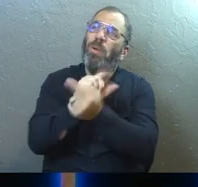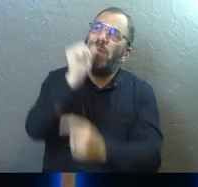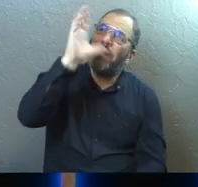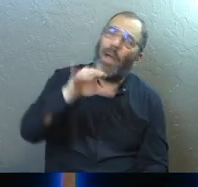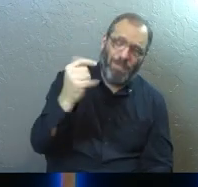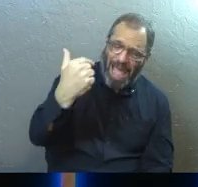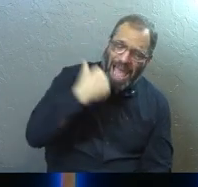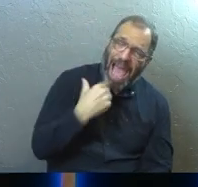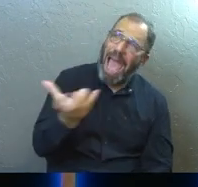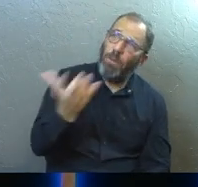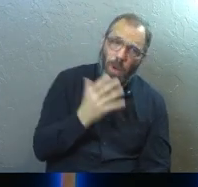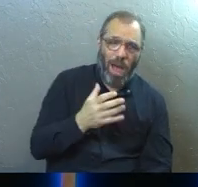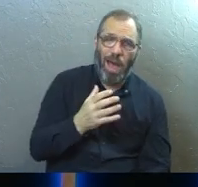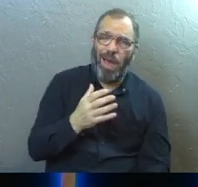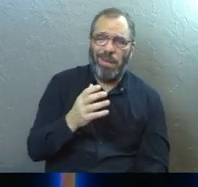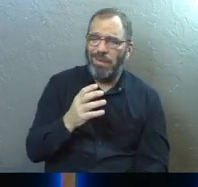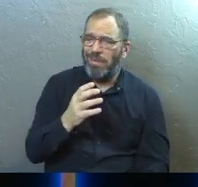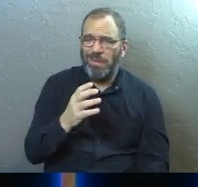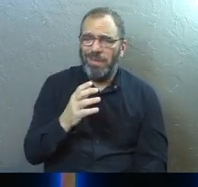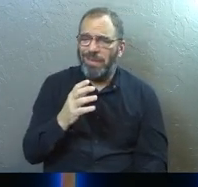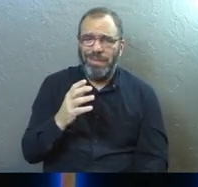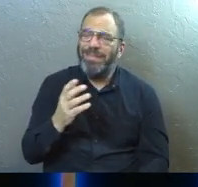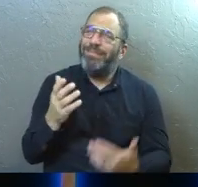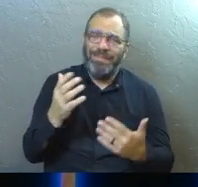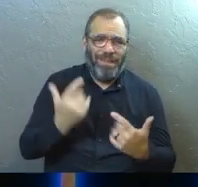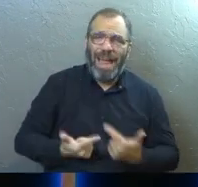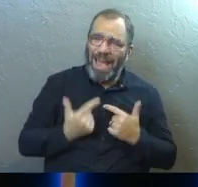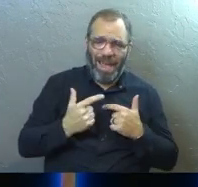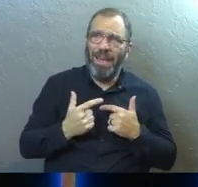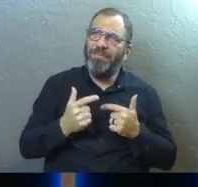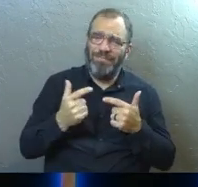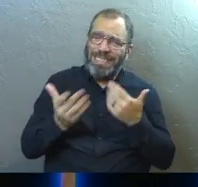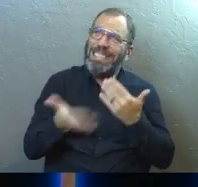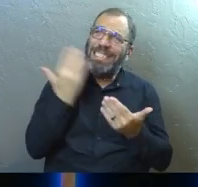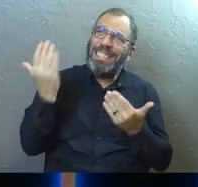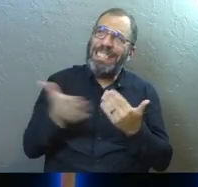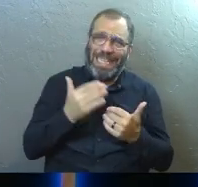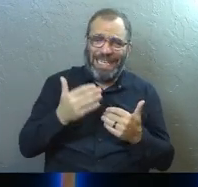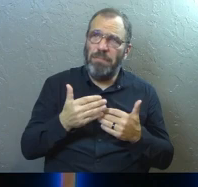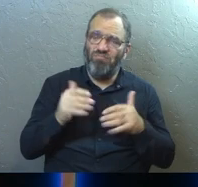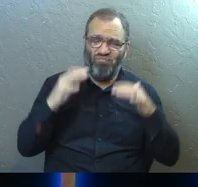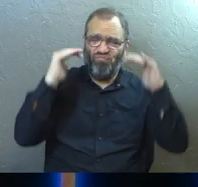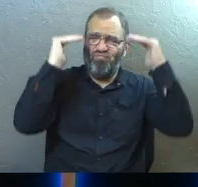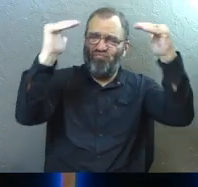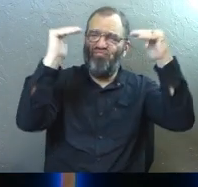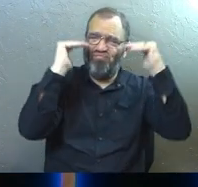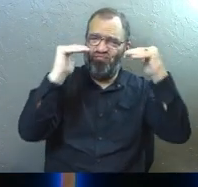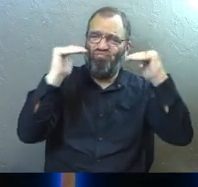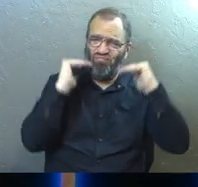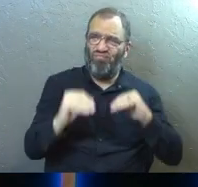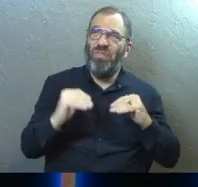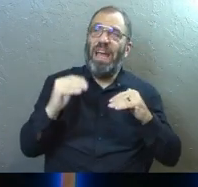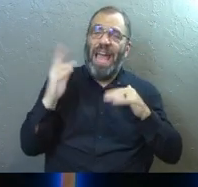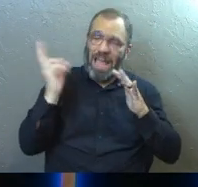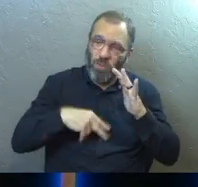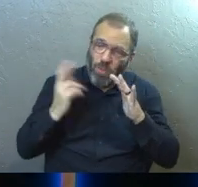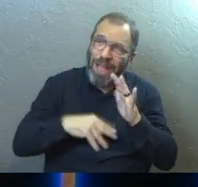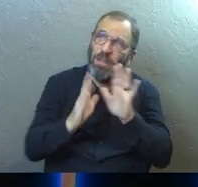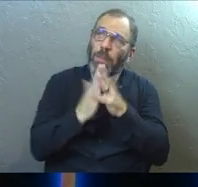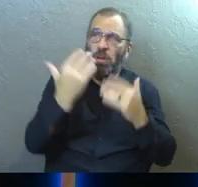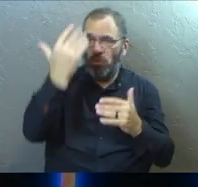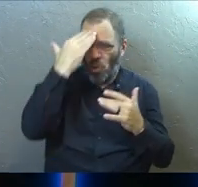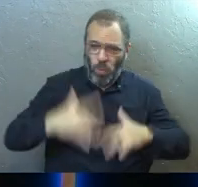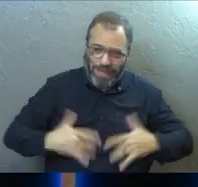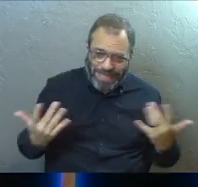and we're like, I would like the next 95 steps typed out, please. And I'd like to read the rest of this novel